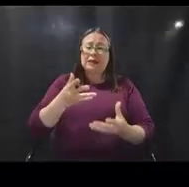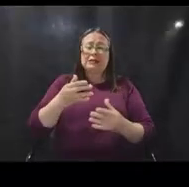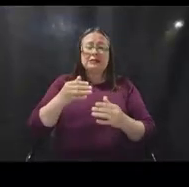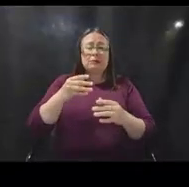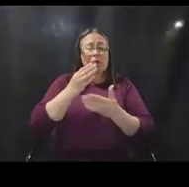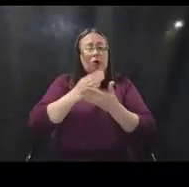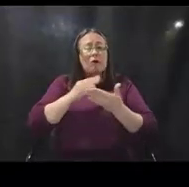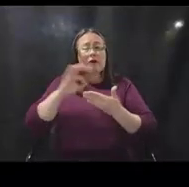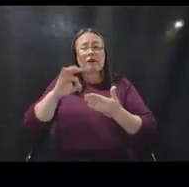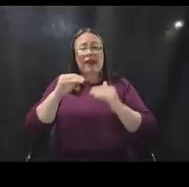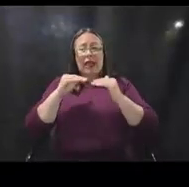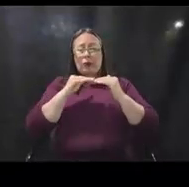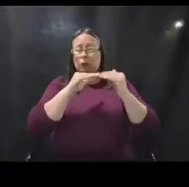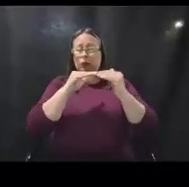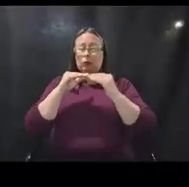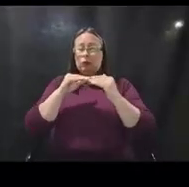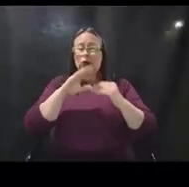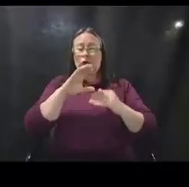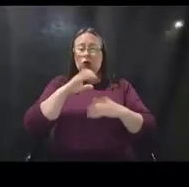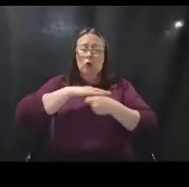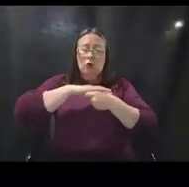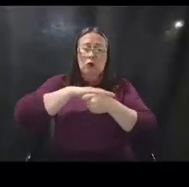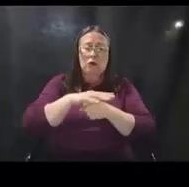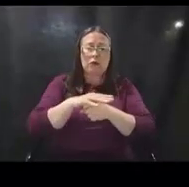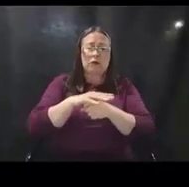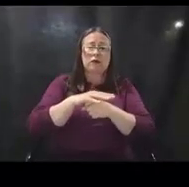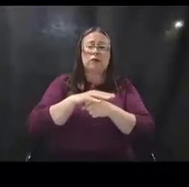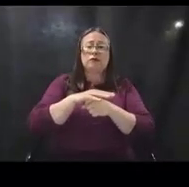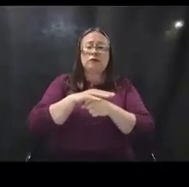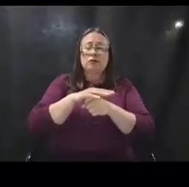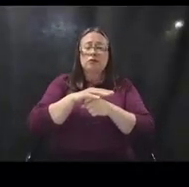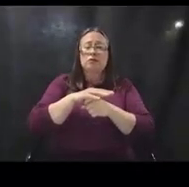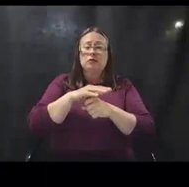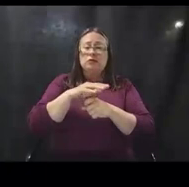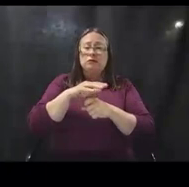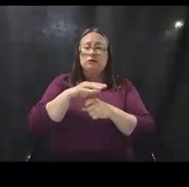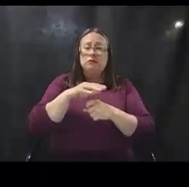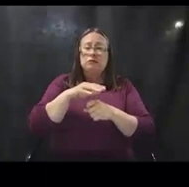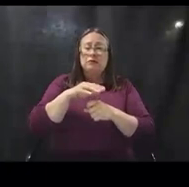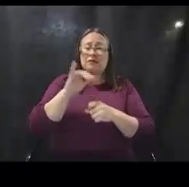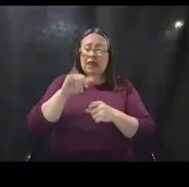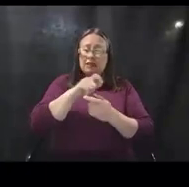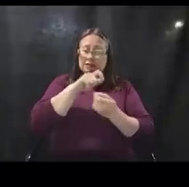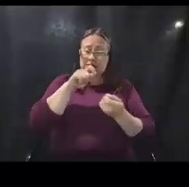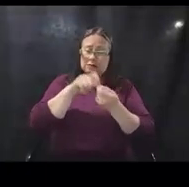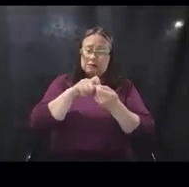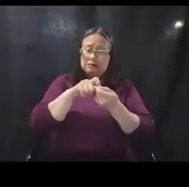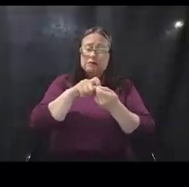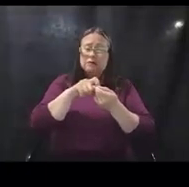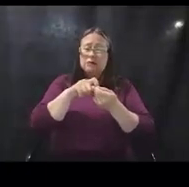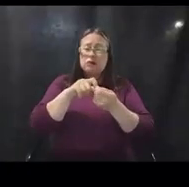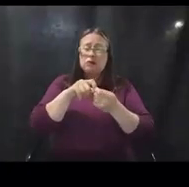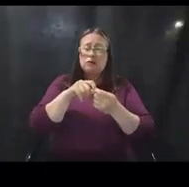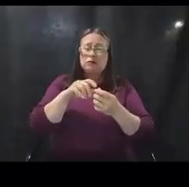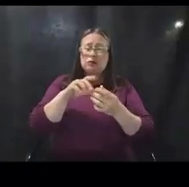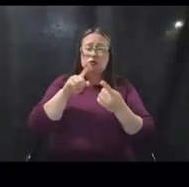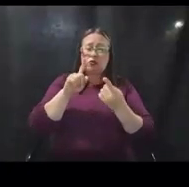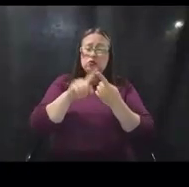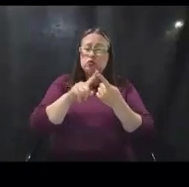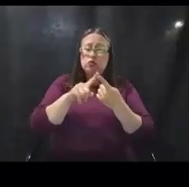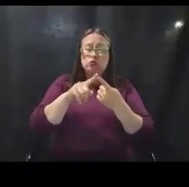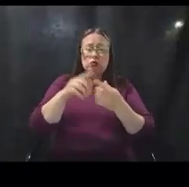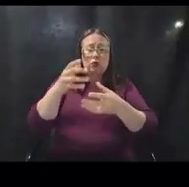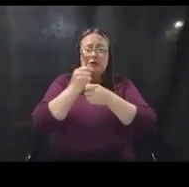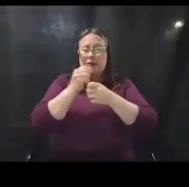COVID-19 response and recovery job aid that is specifically geared towards recipients and sub-recipients of public